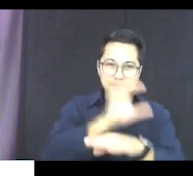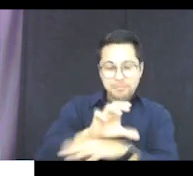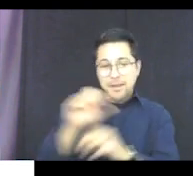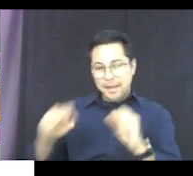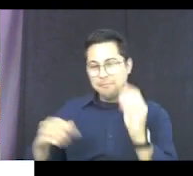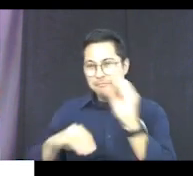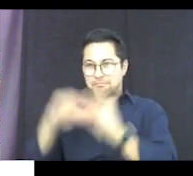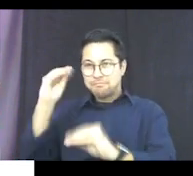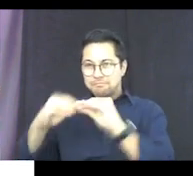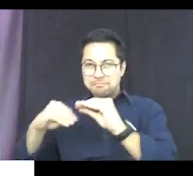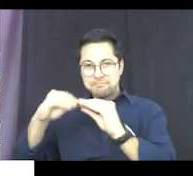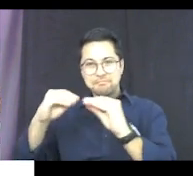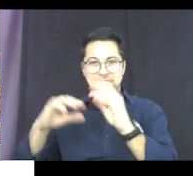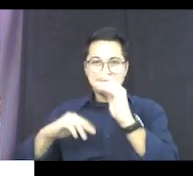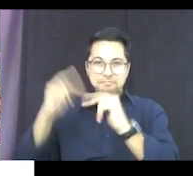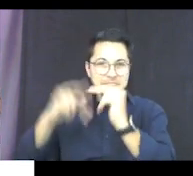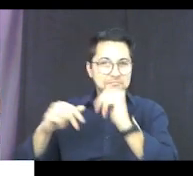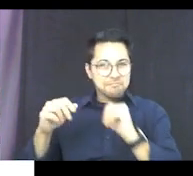sculptures.